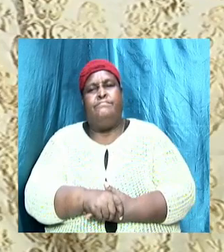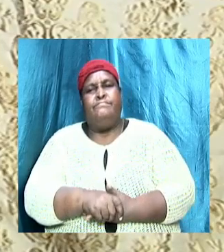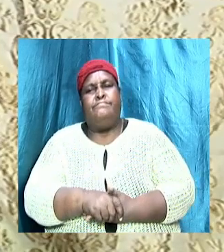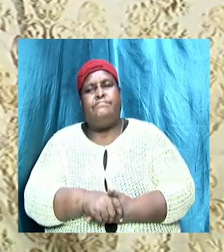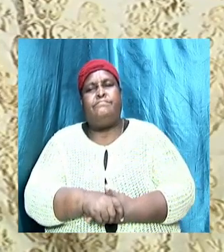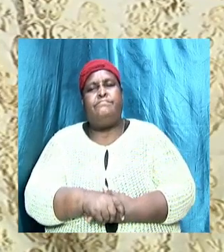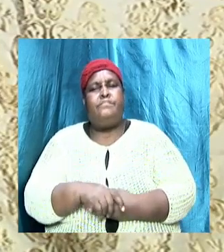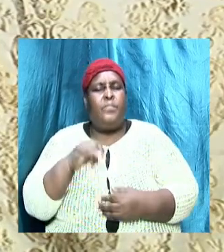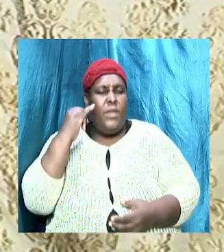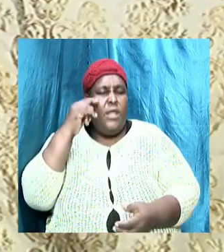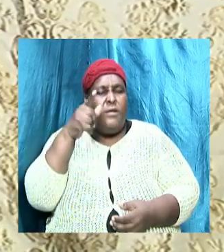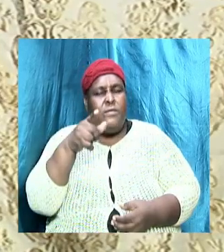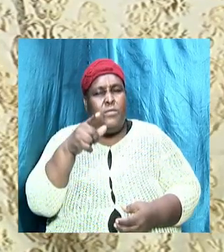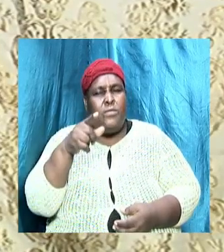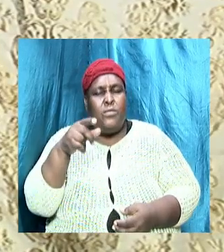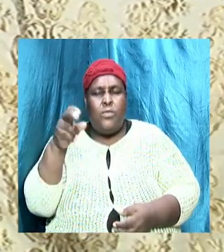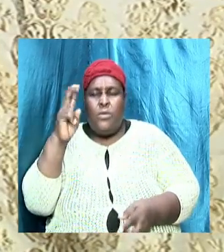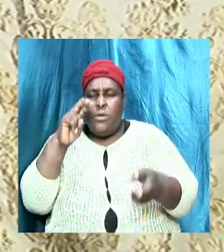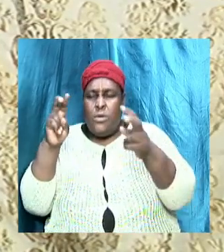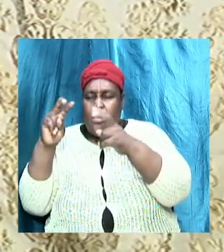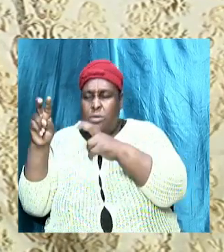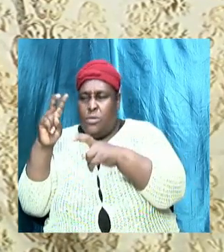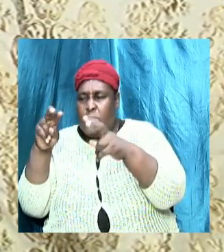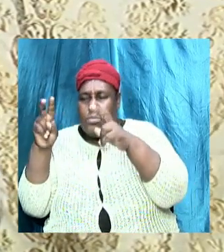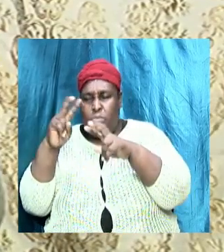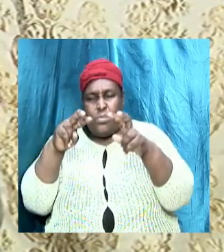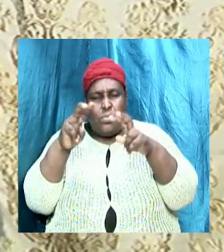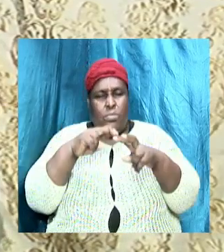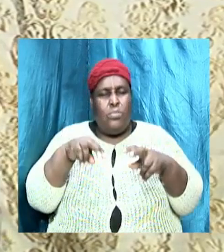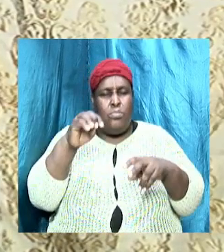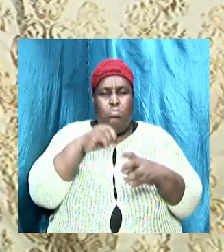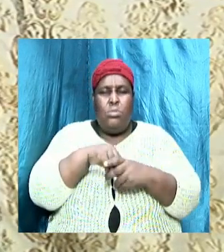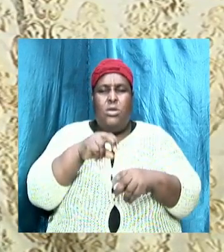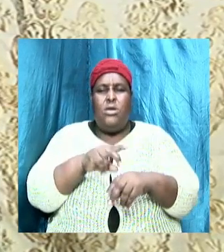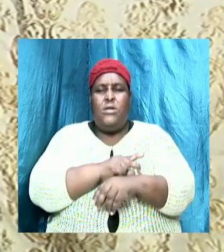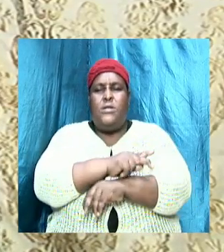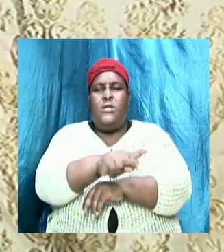and if you look around you look in the physical